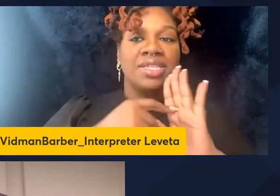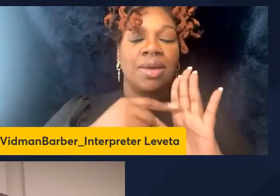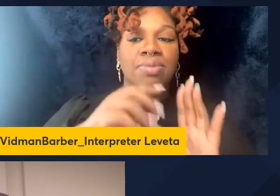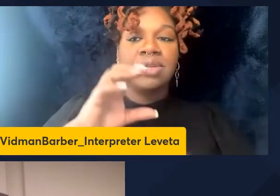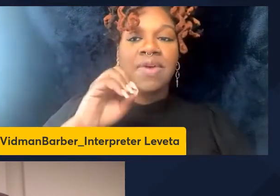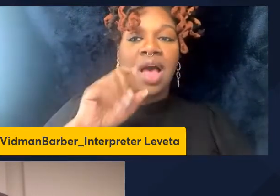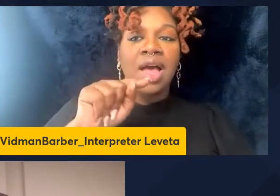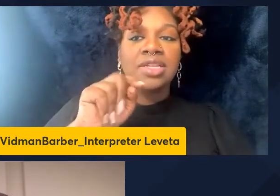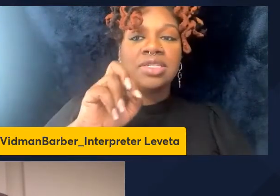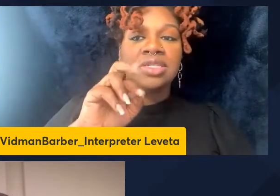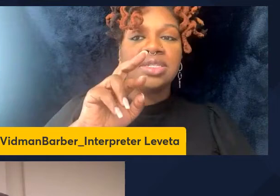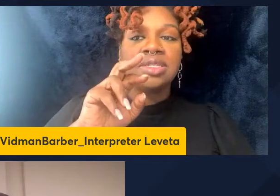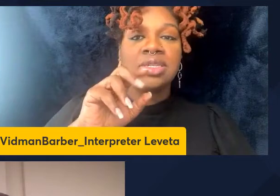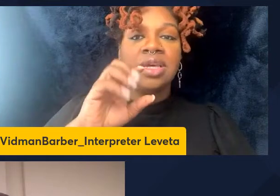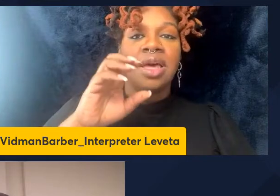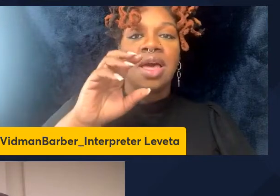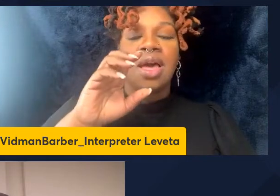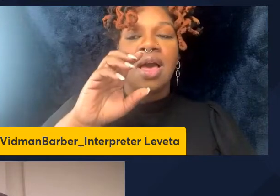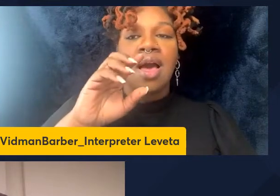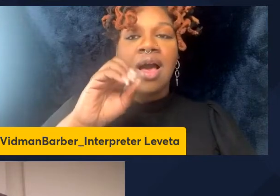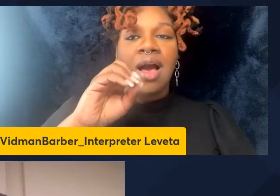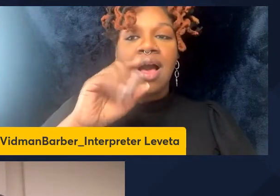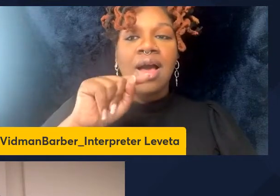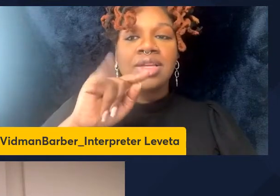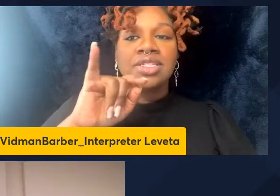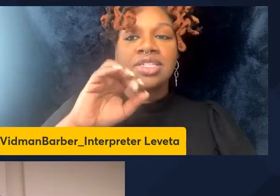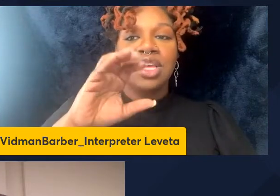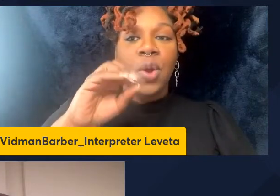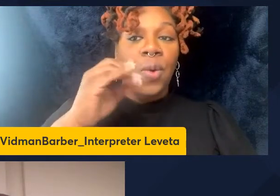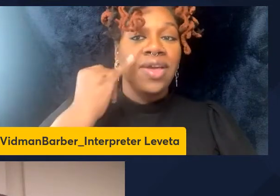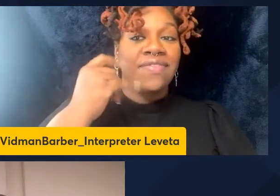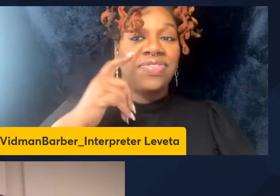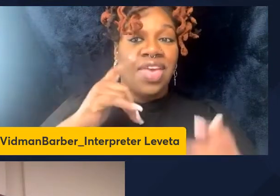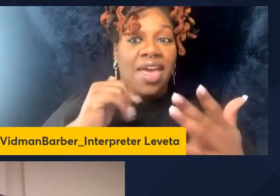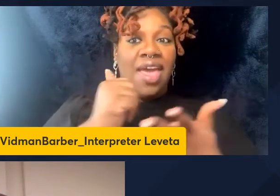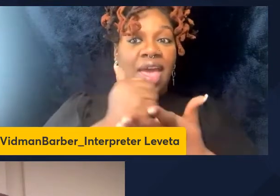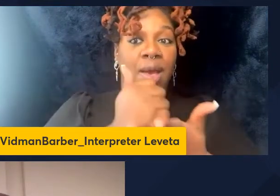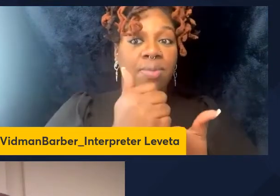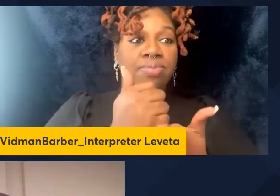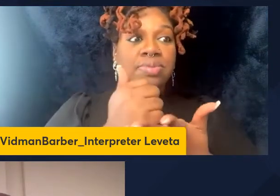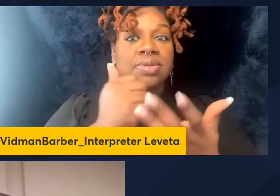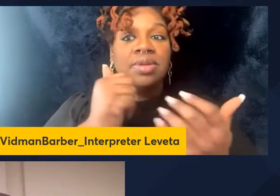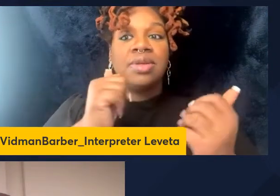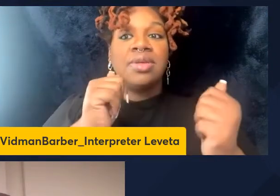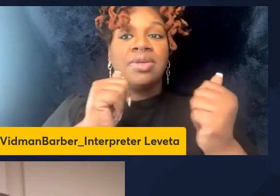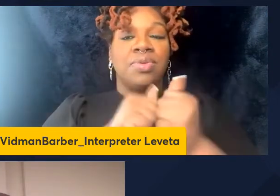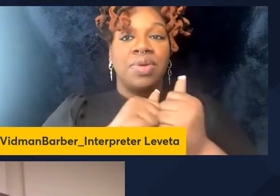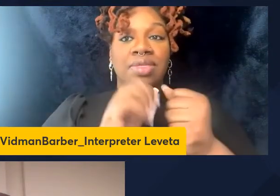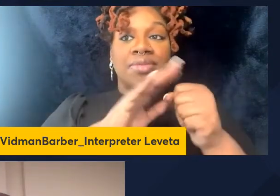like enhancing their suppressive capacity or like making them more suppressive?